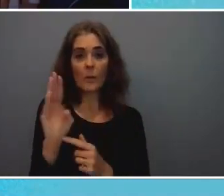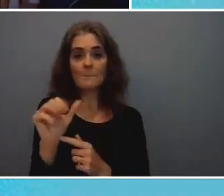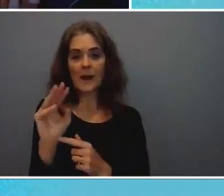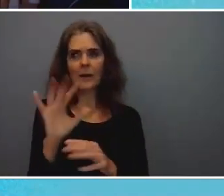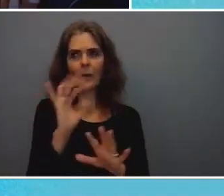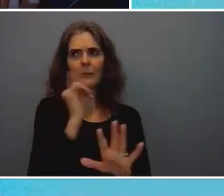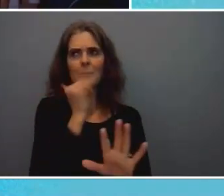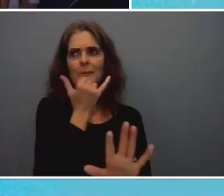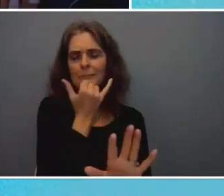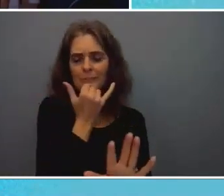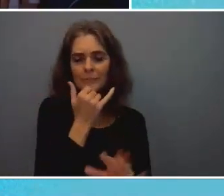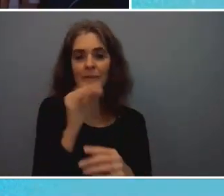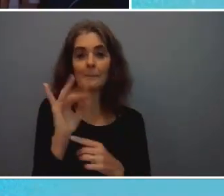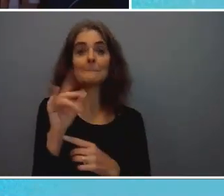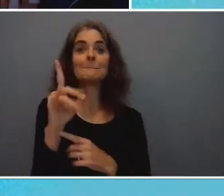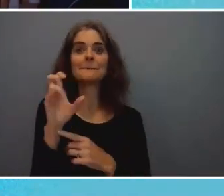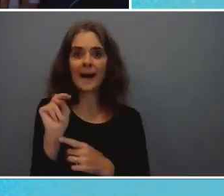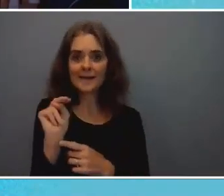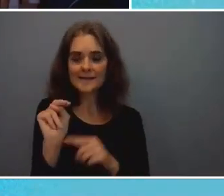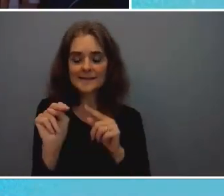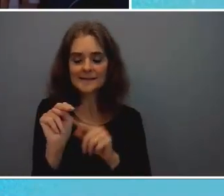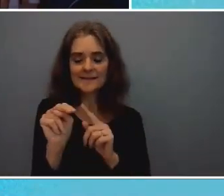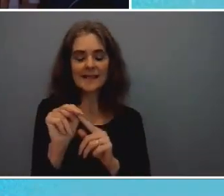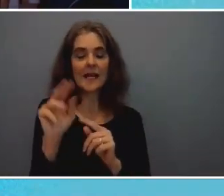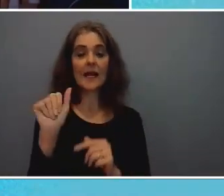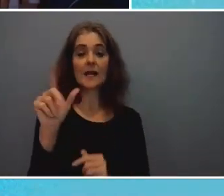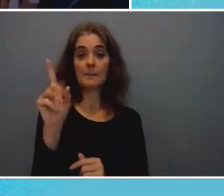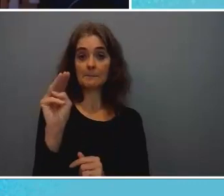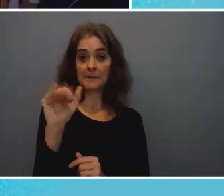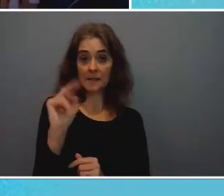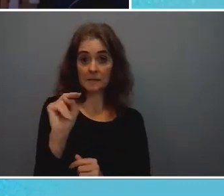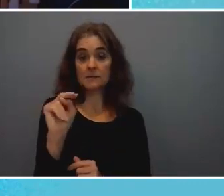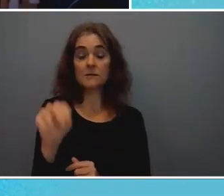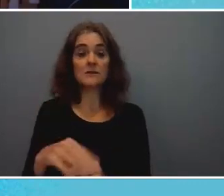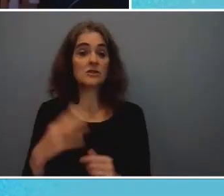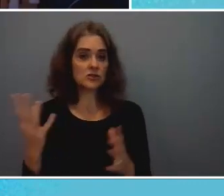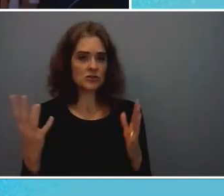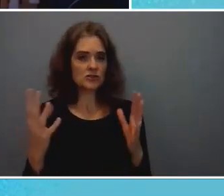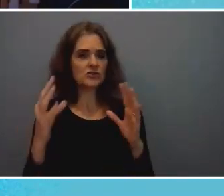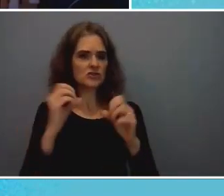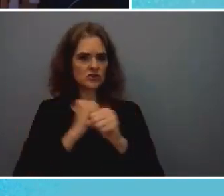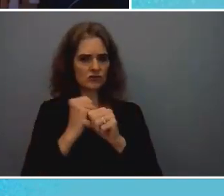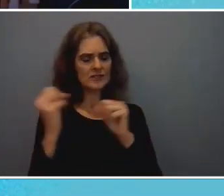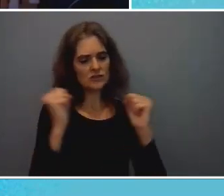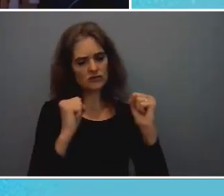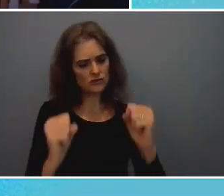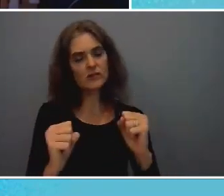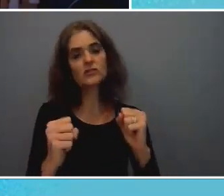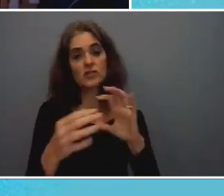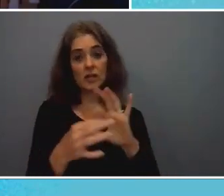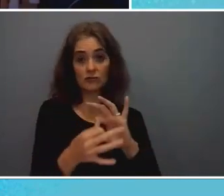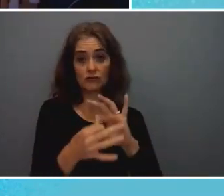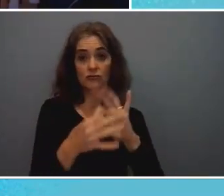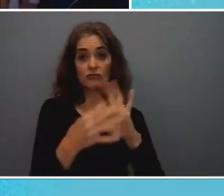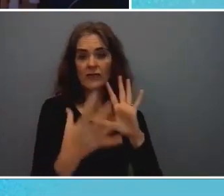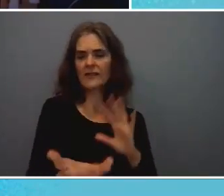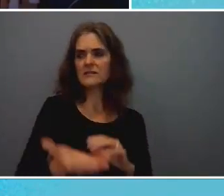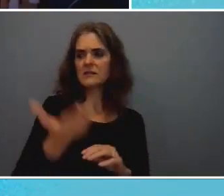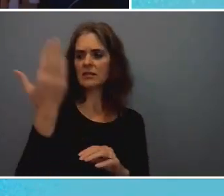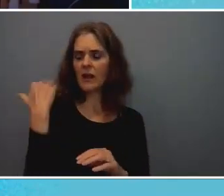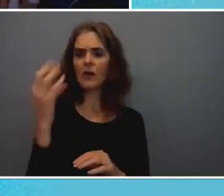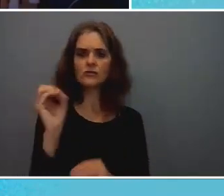slip the biden administration's national security strategy uh released last